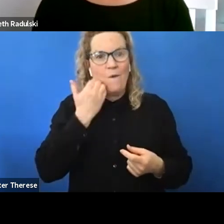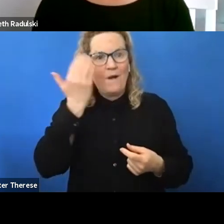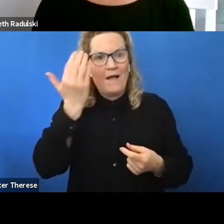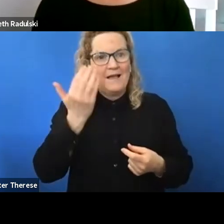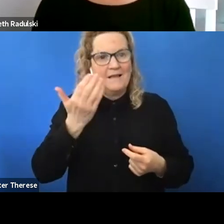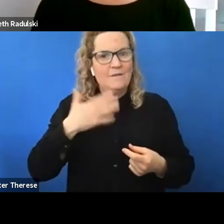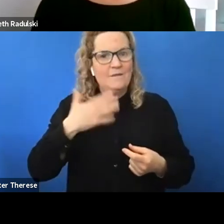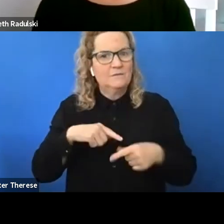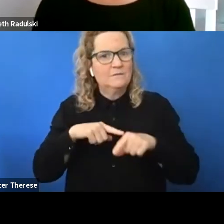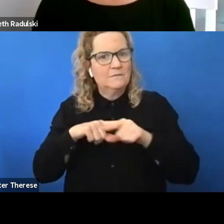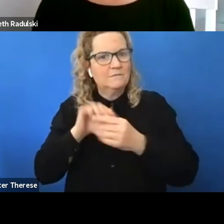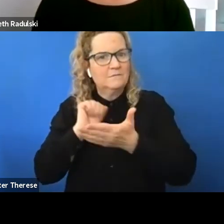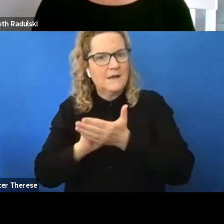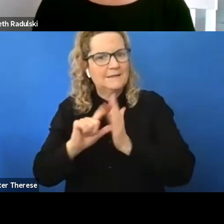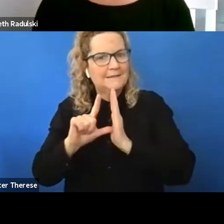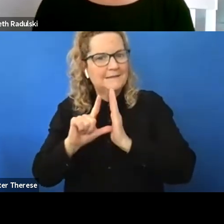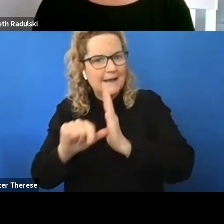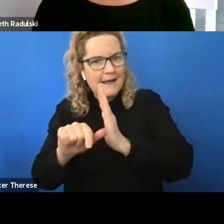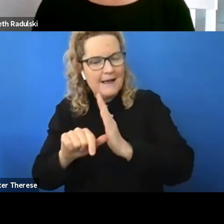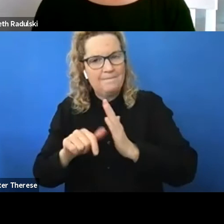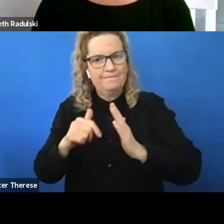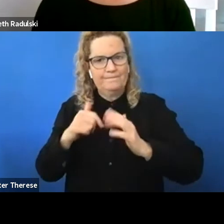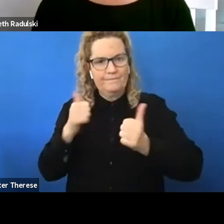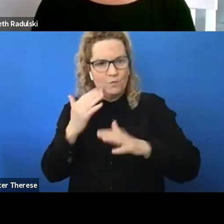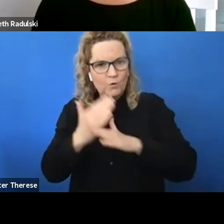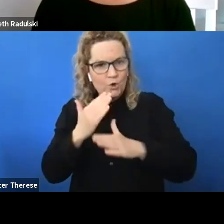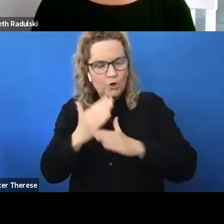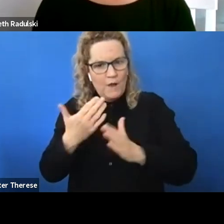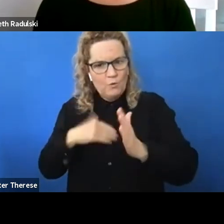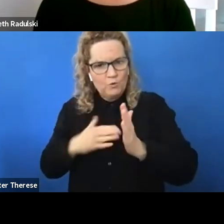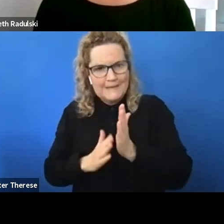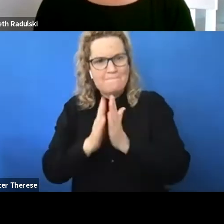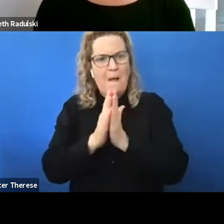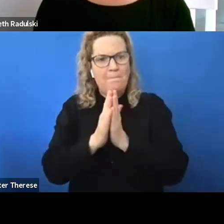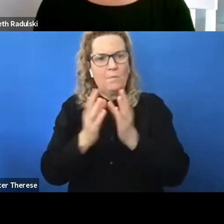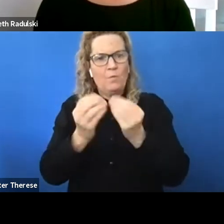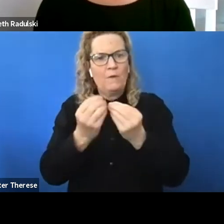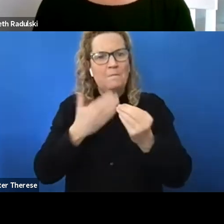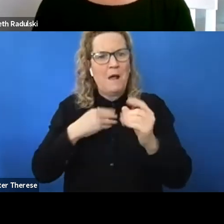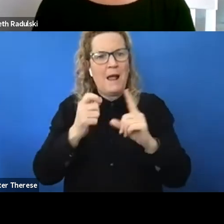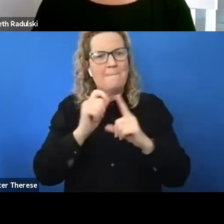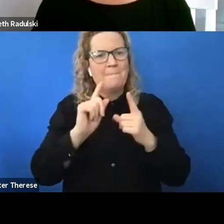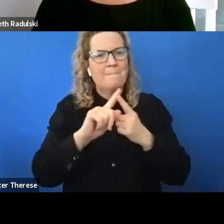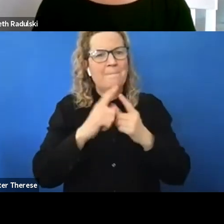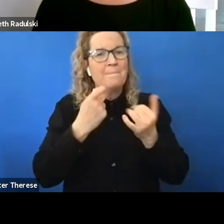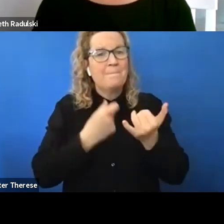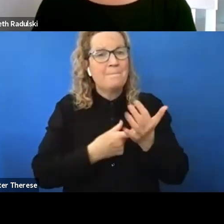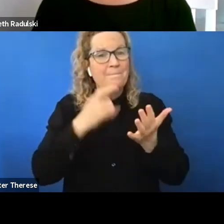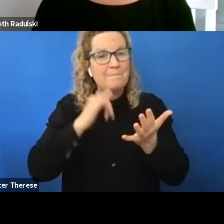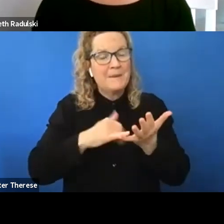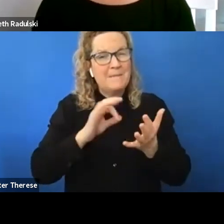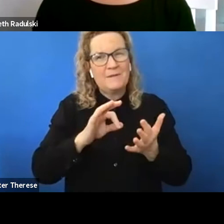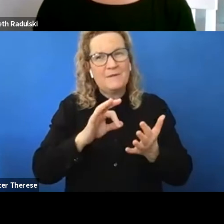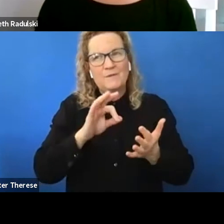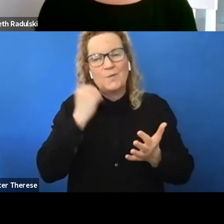able to keep up with my peers but i haven't always been able to do that and